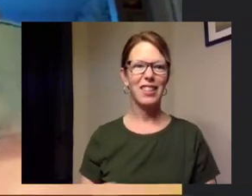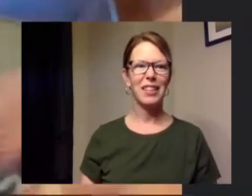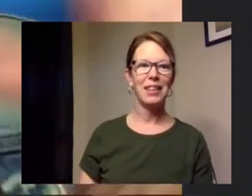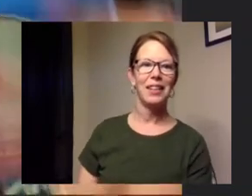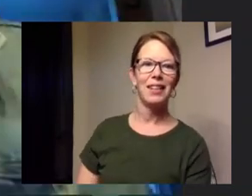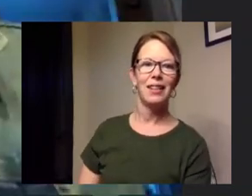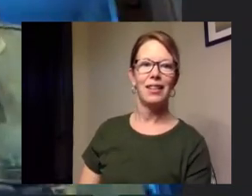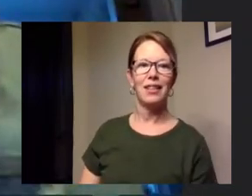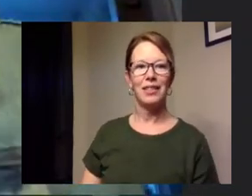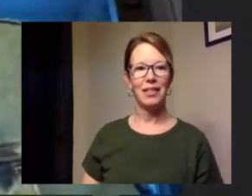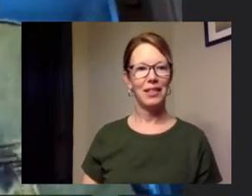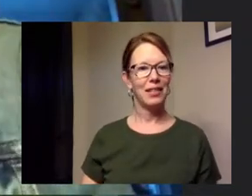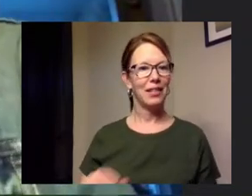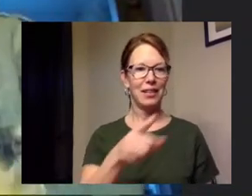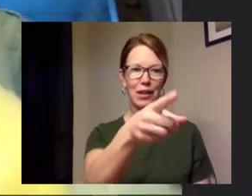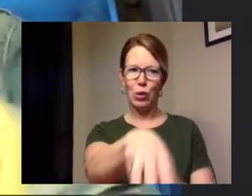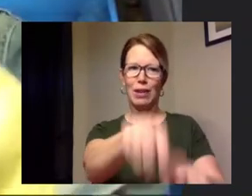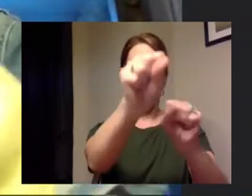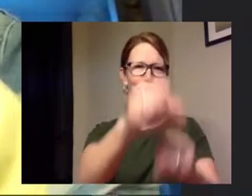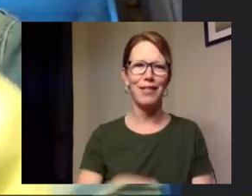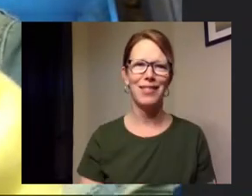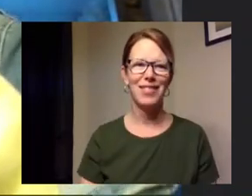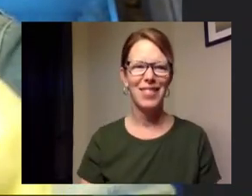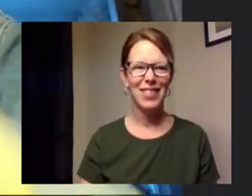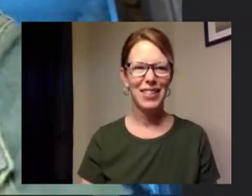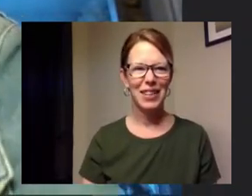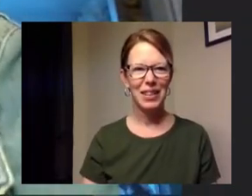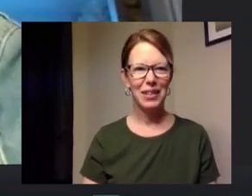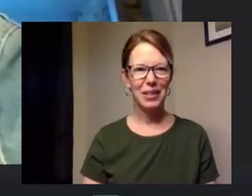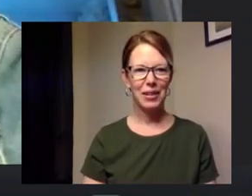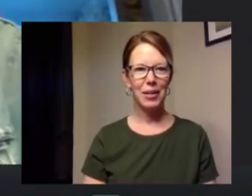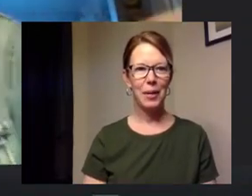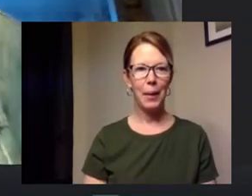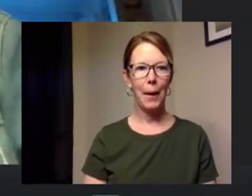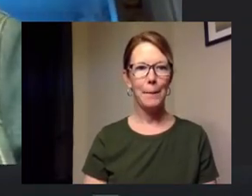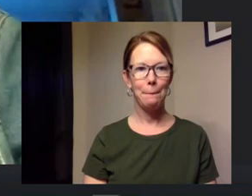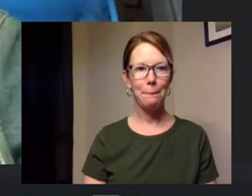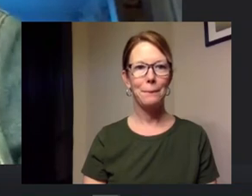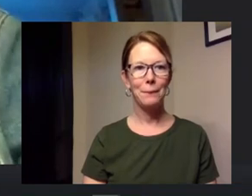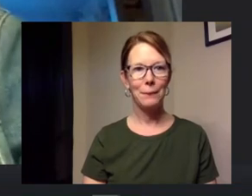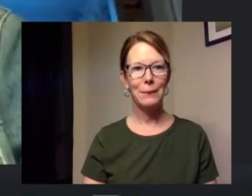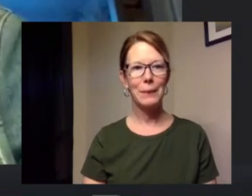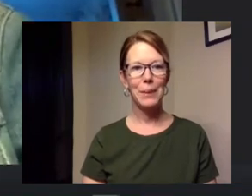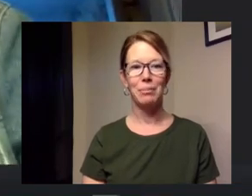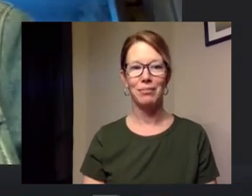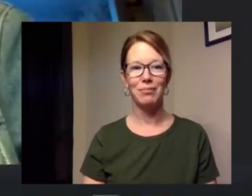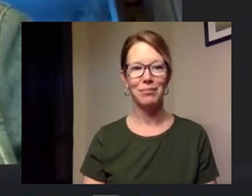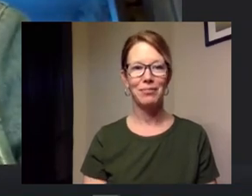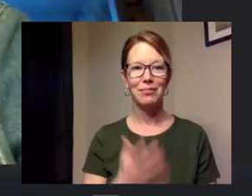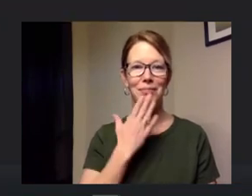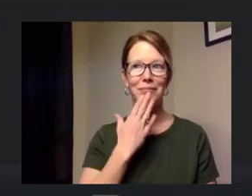you're gonna have to take over okay uh thank you karen um